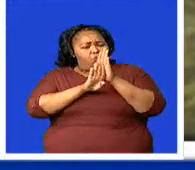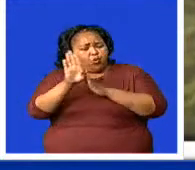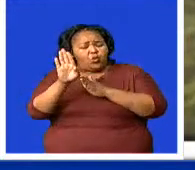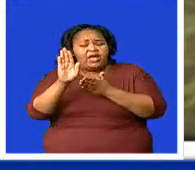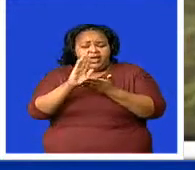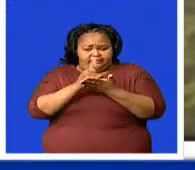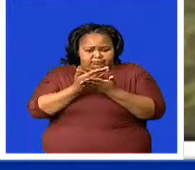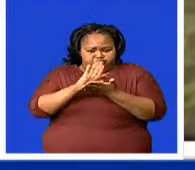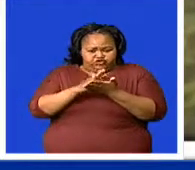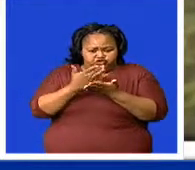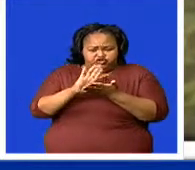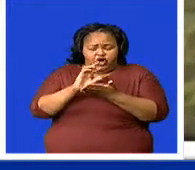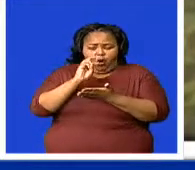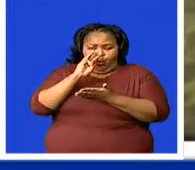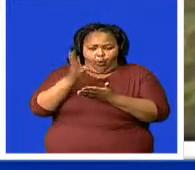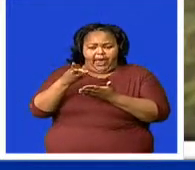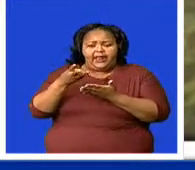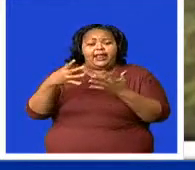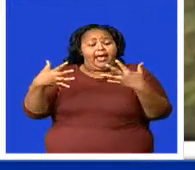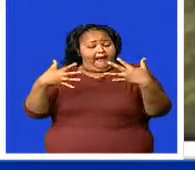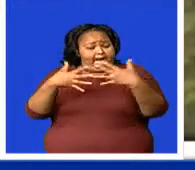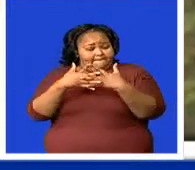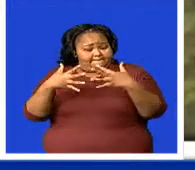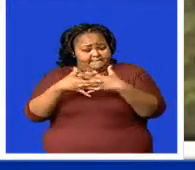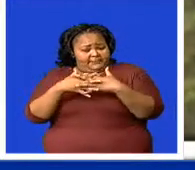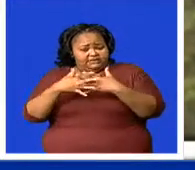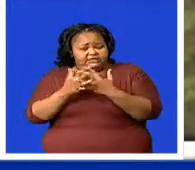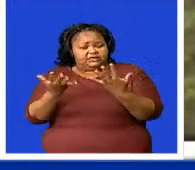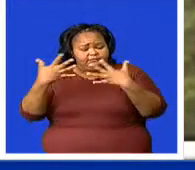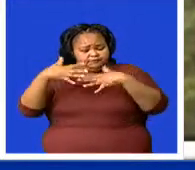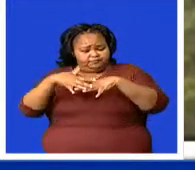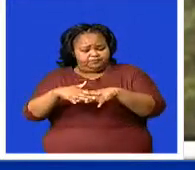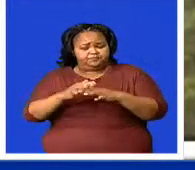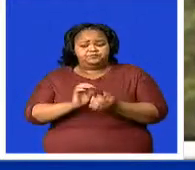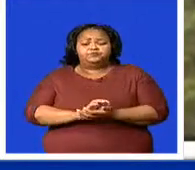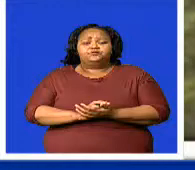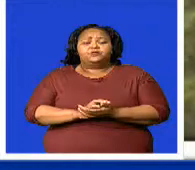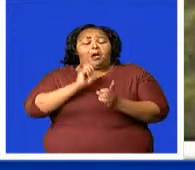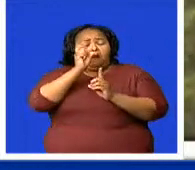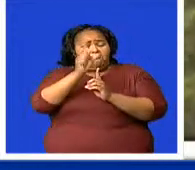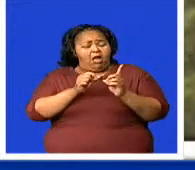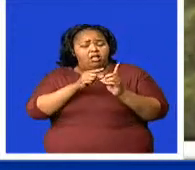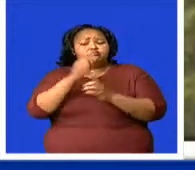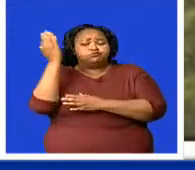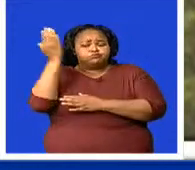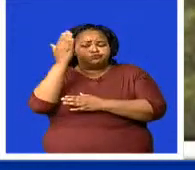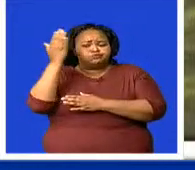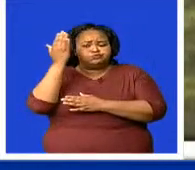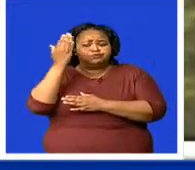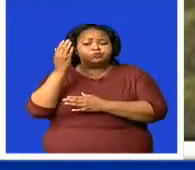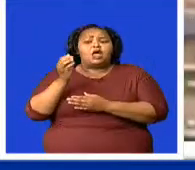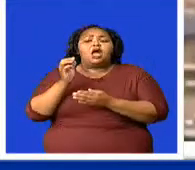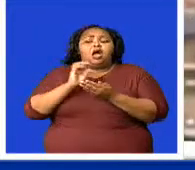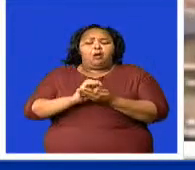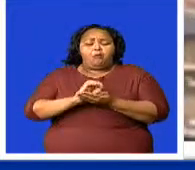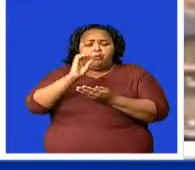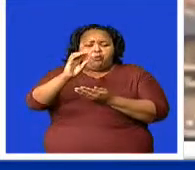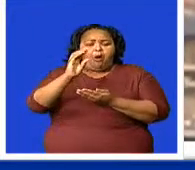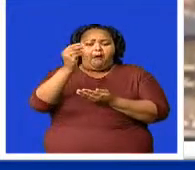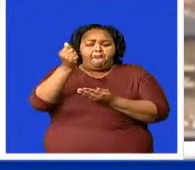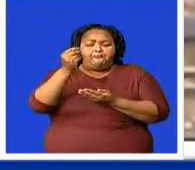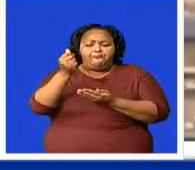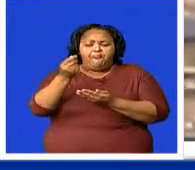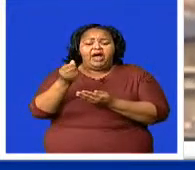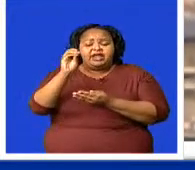the virtual meeting. Kumalo will also talk about available investment opportunities in the country as well as the